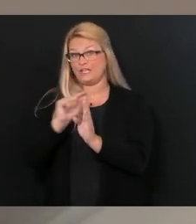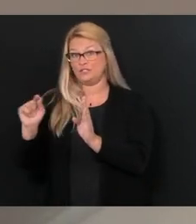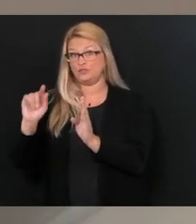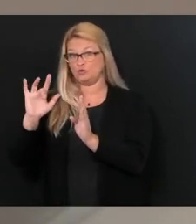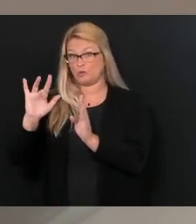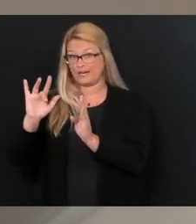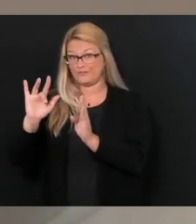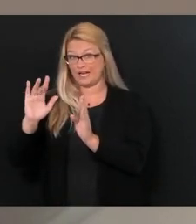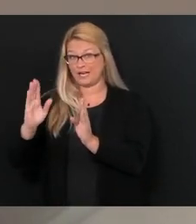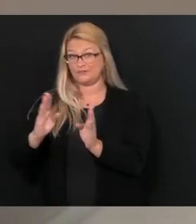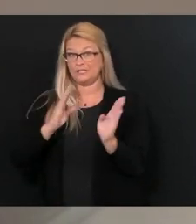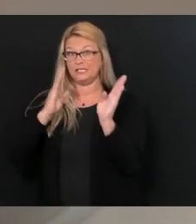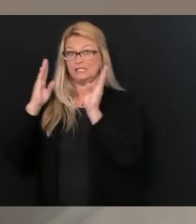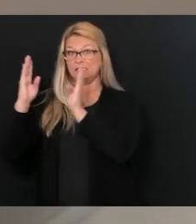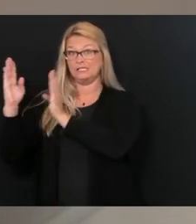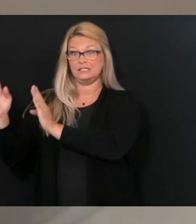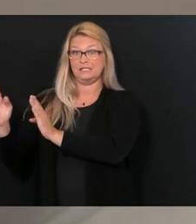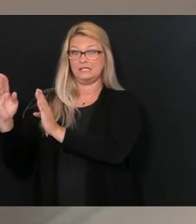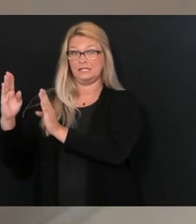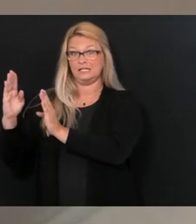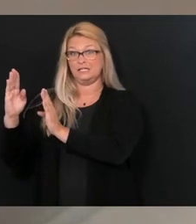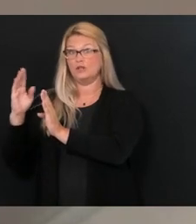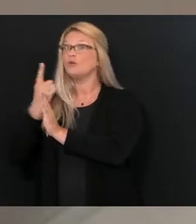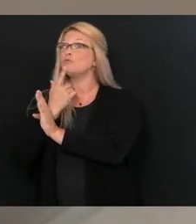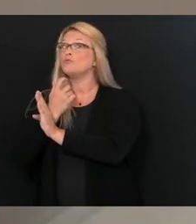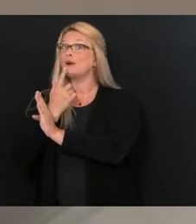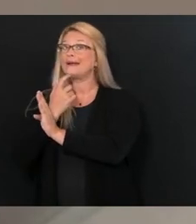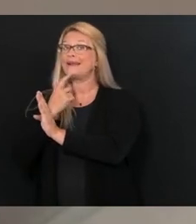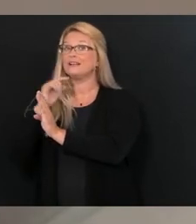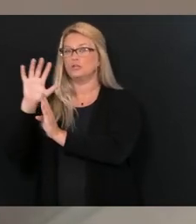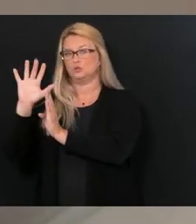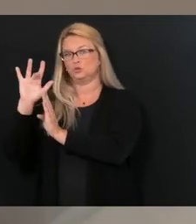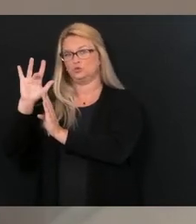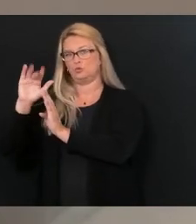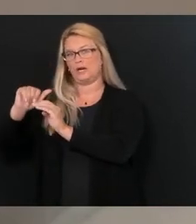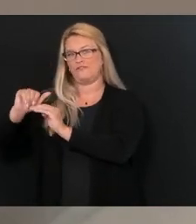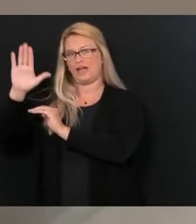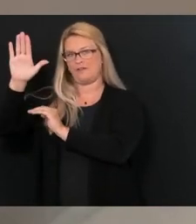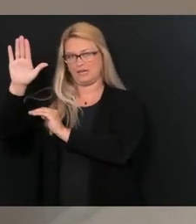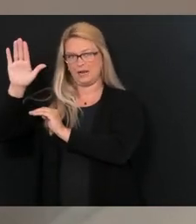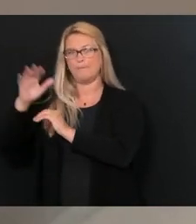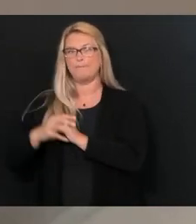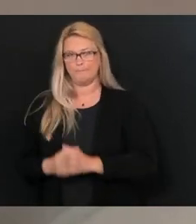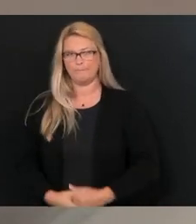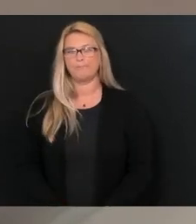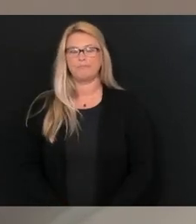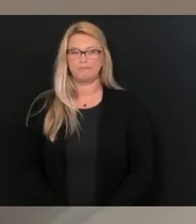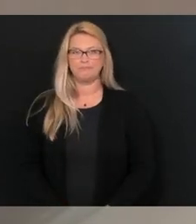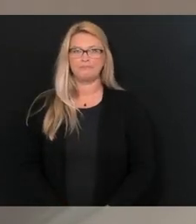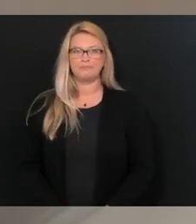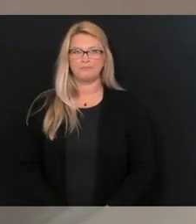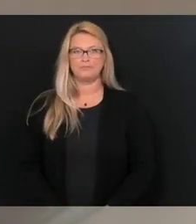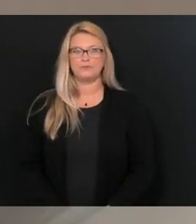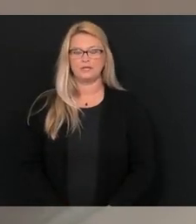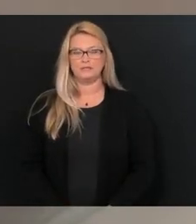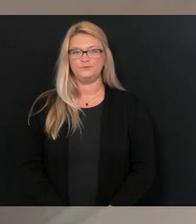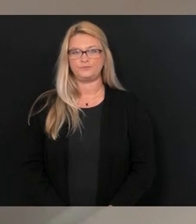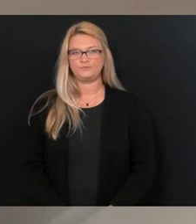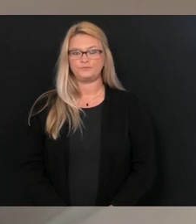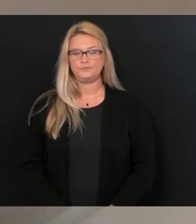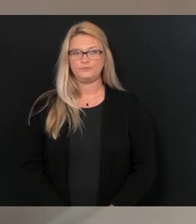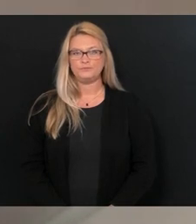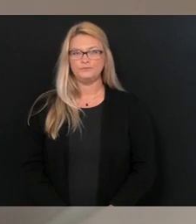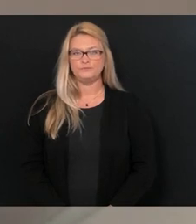25 cases per 100,000 population, and then the red color, which is over 25 cases per 100,000 population.